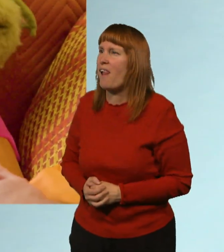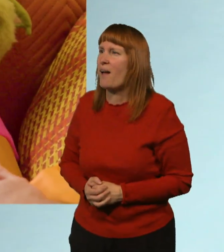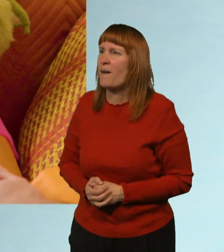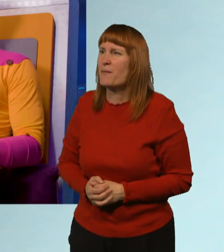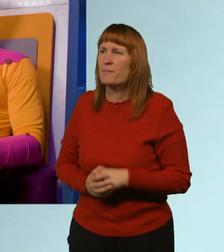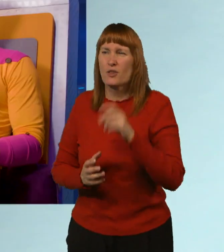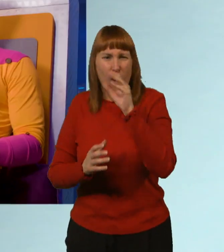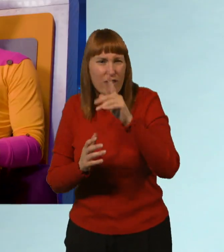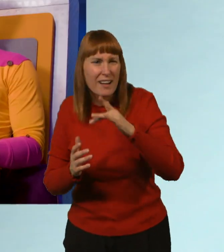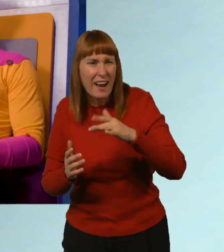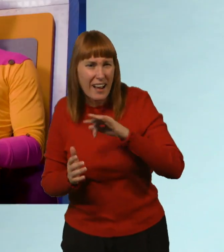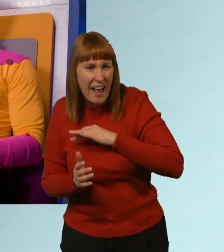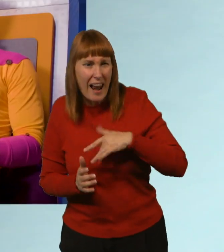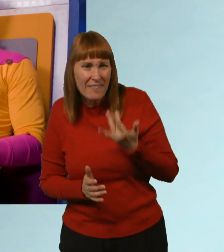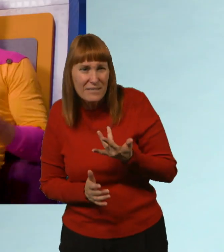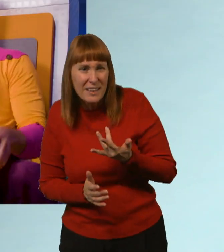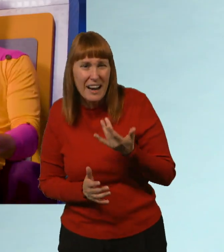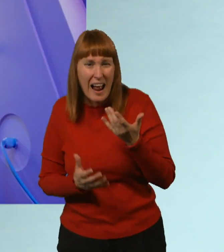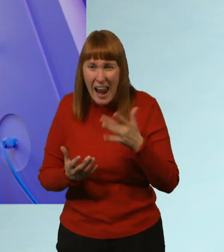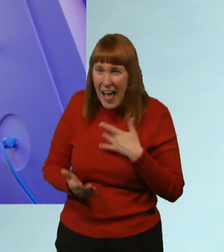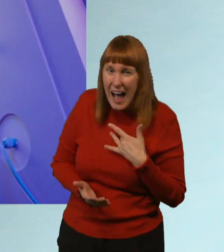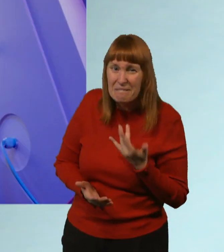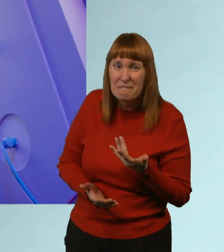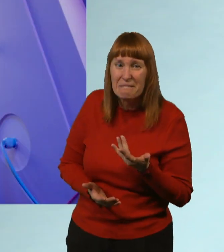alive? Yeah, let me show you.